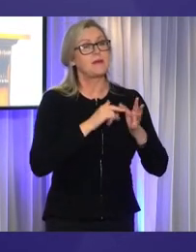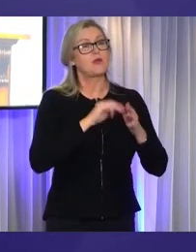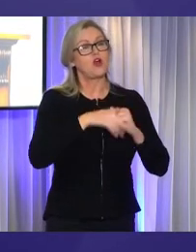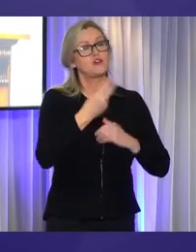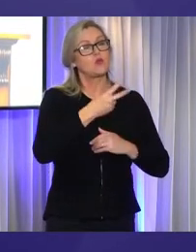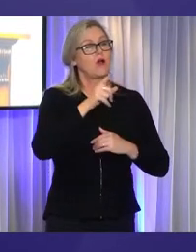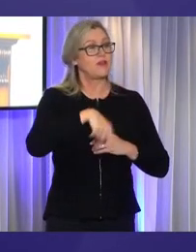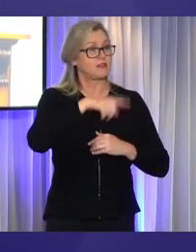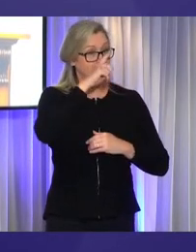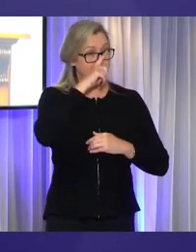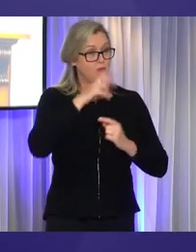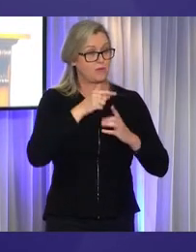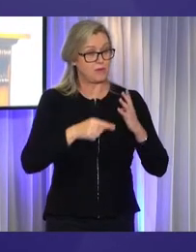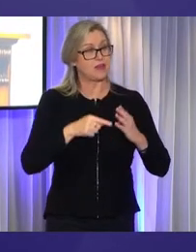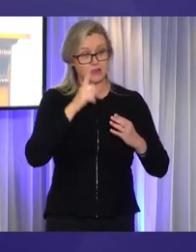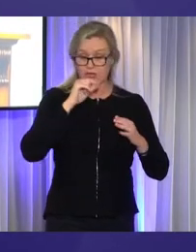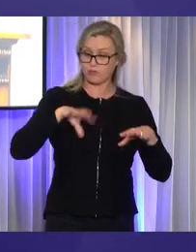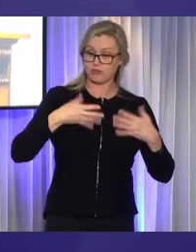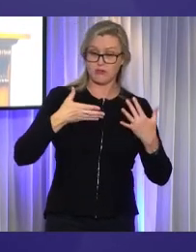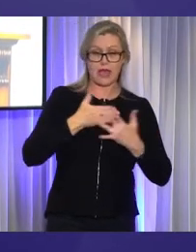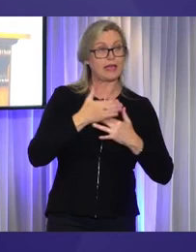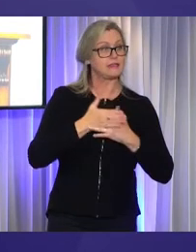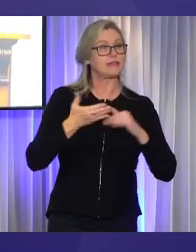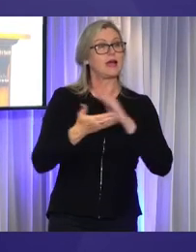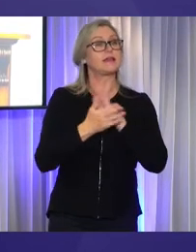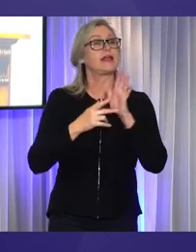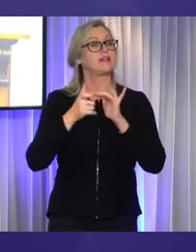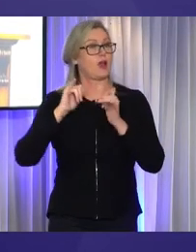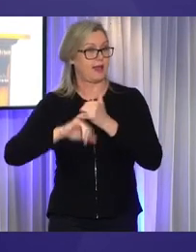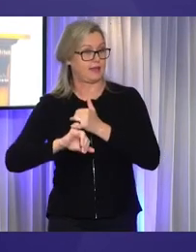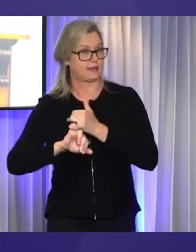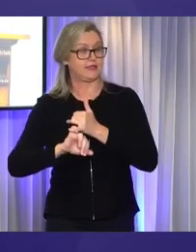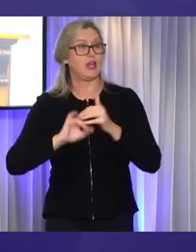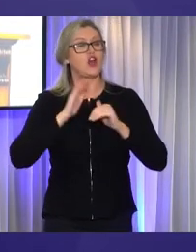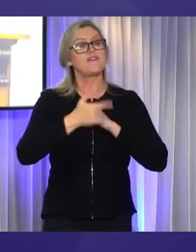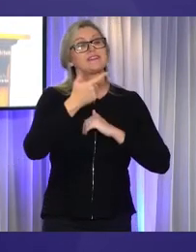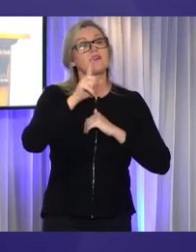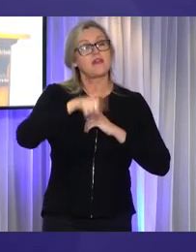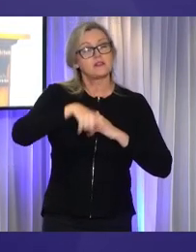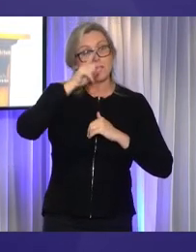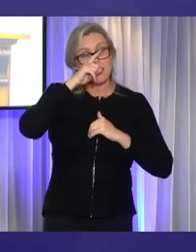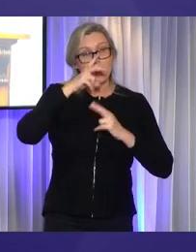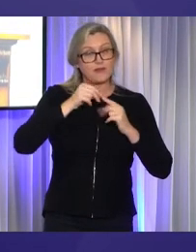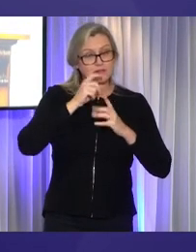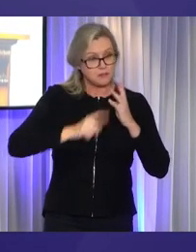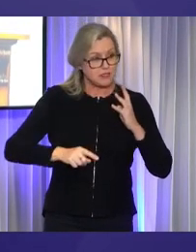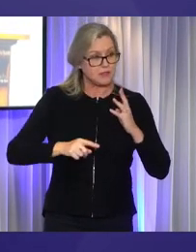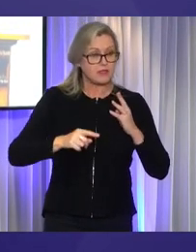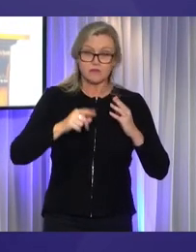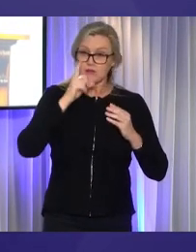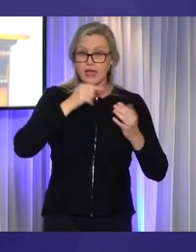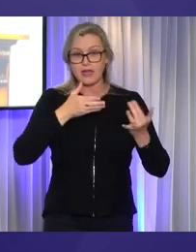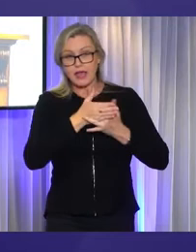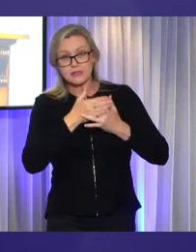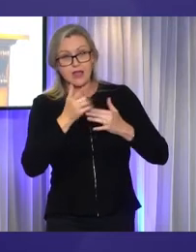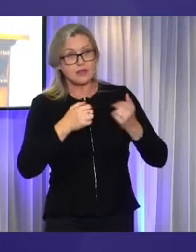have access to those supports now through the NDIS and more than 7,000 people with disability have access to supports